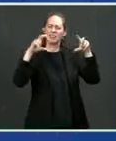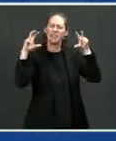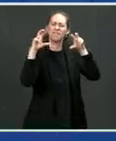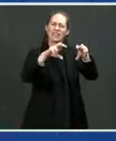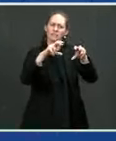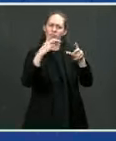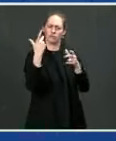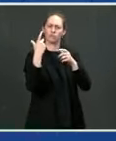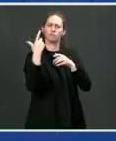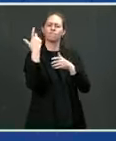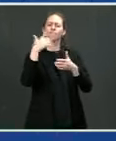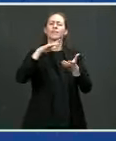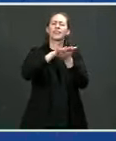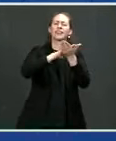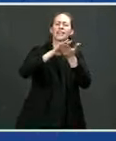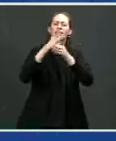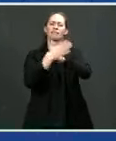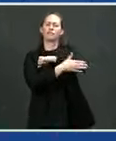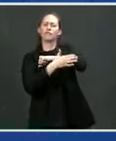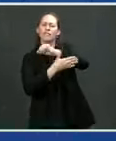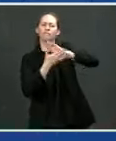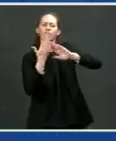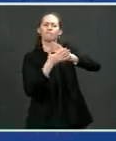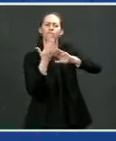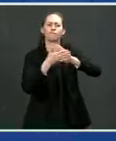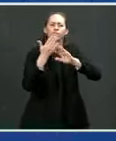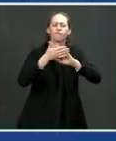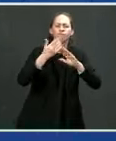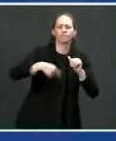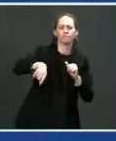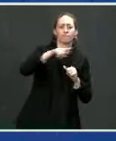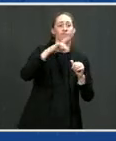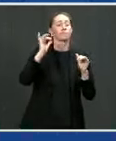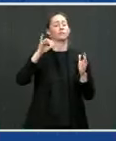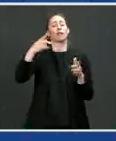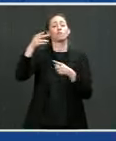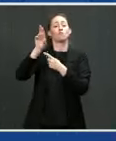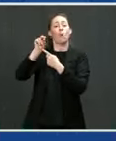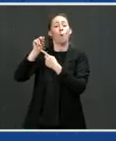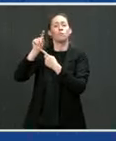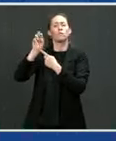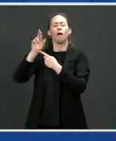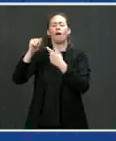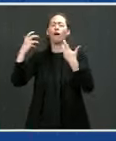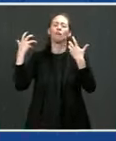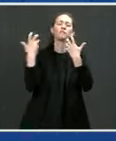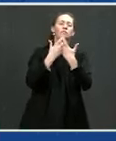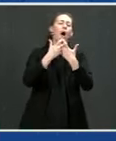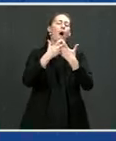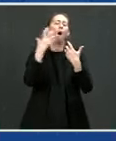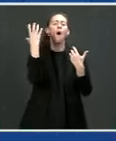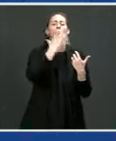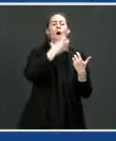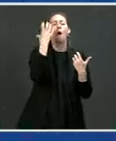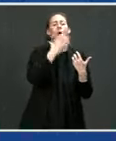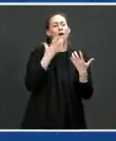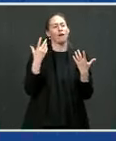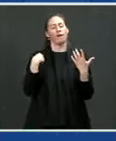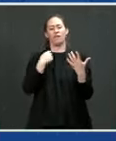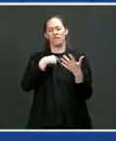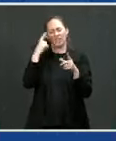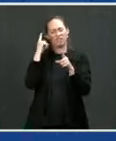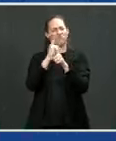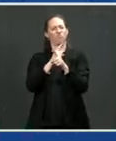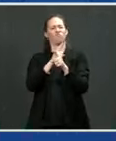Proterra fit the bill. That was 10 years ago. We believed that then we still believe that today. The other feature